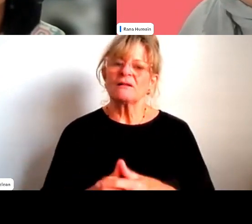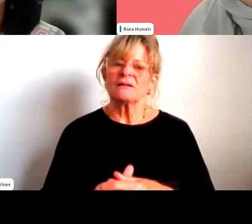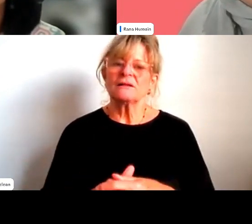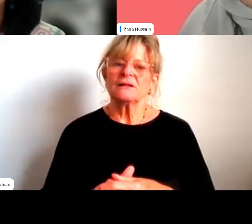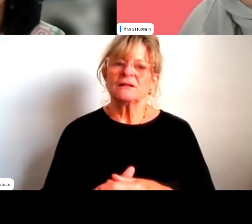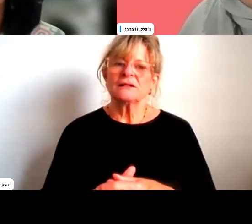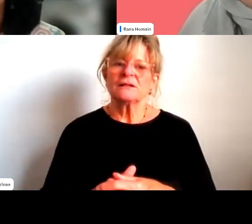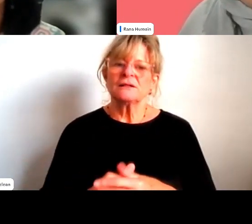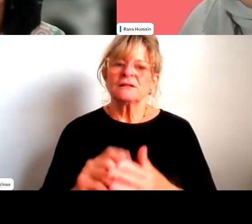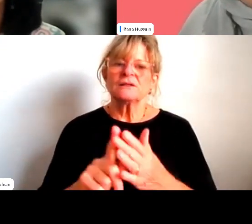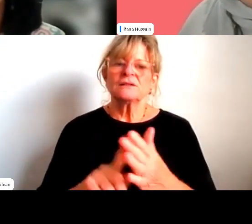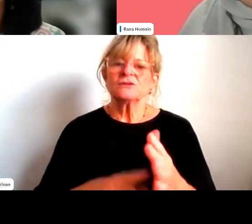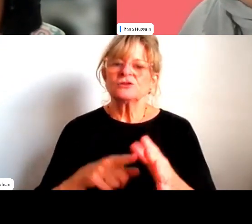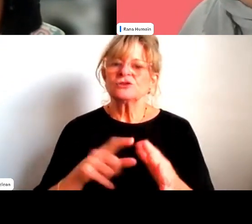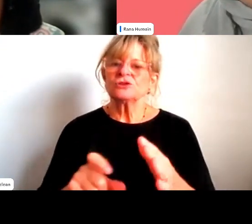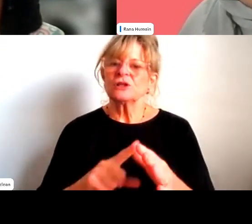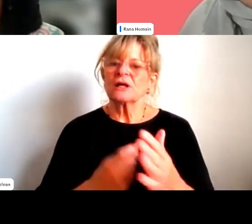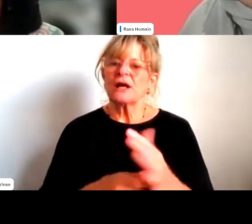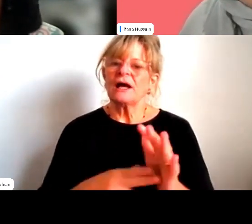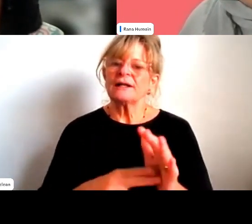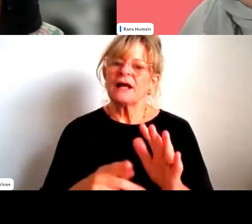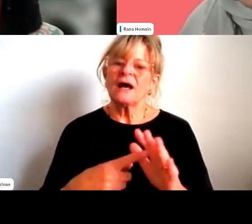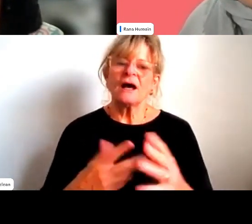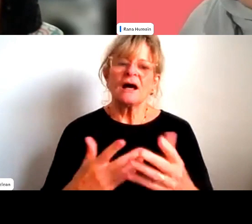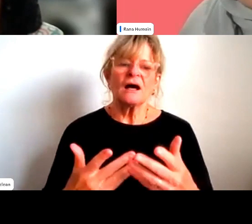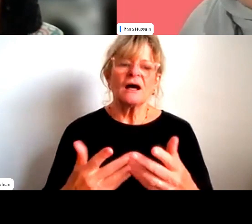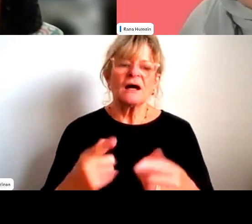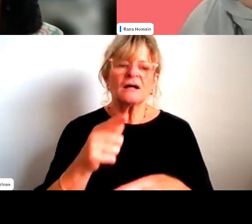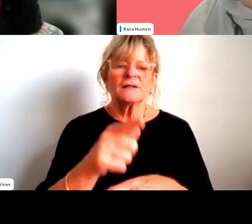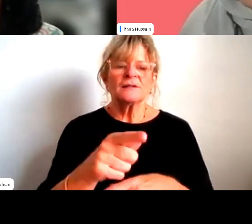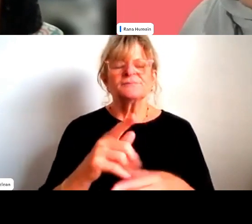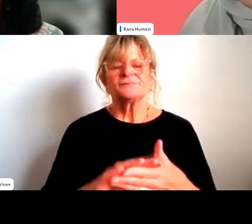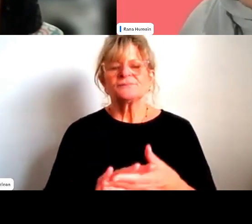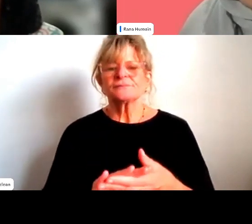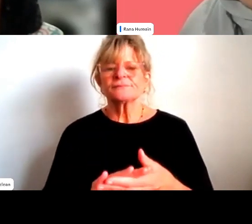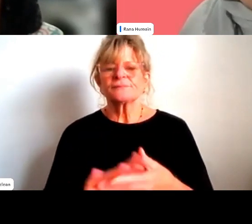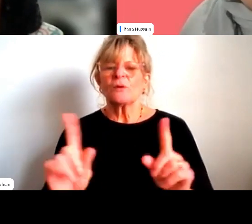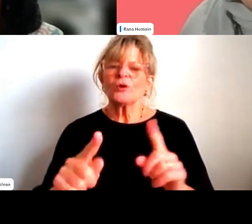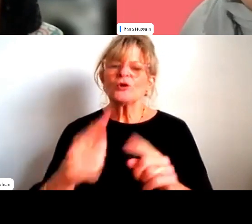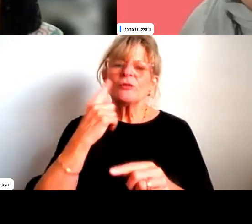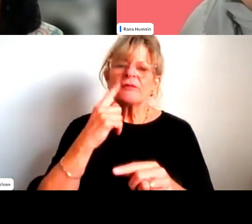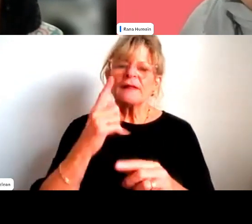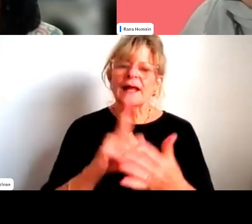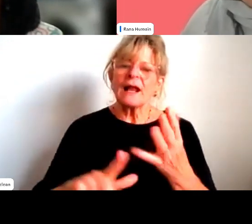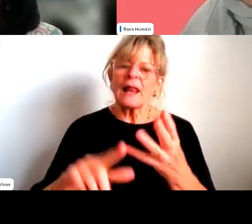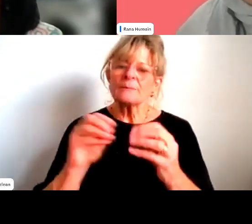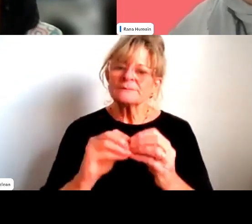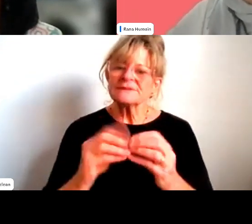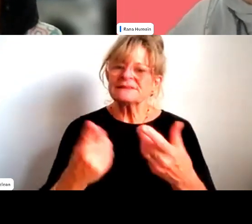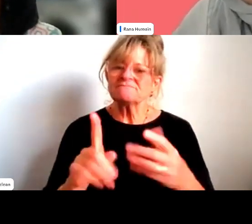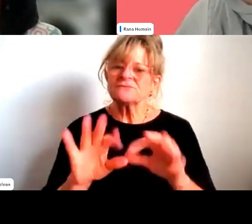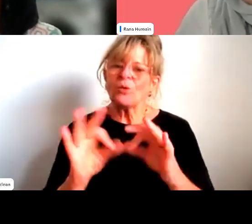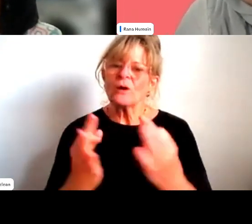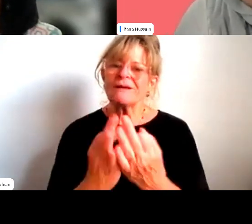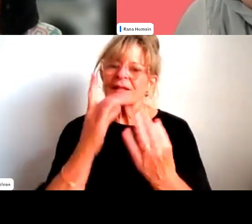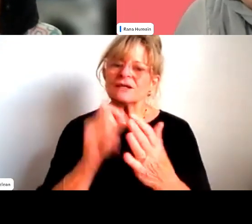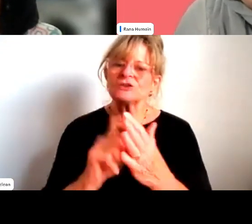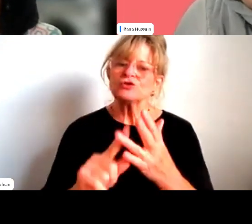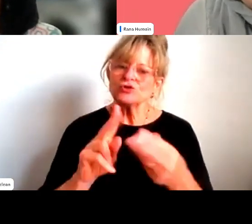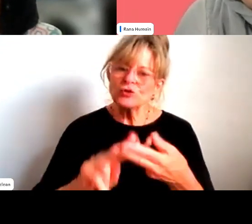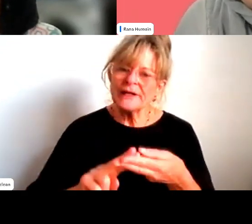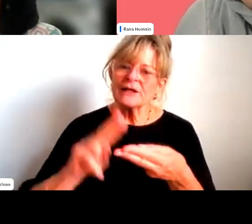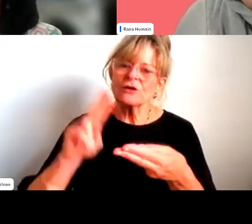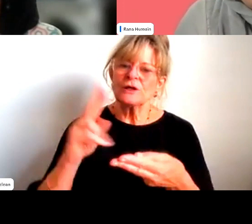to Cara, may you flip over to you as well from here, just what can clubs and organizations do to encourage young women to pursue careers in sports management